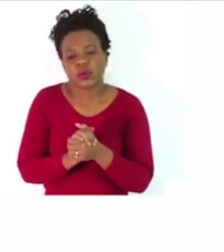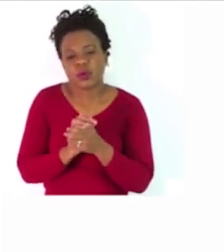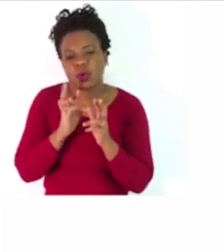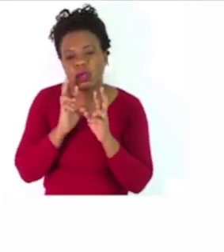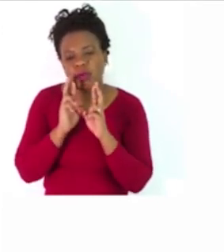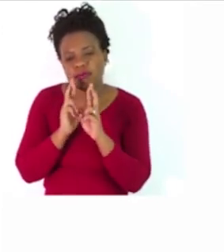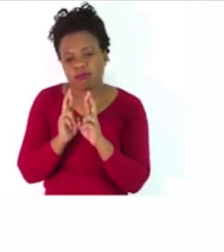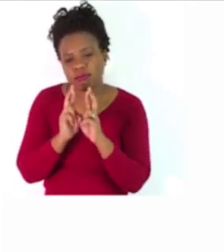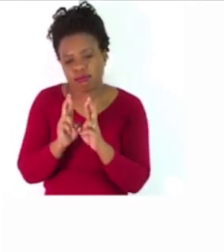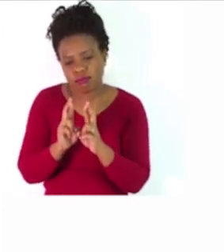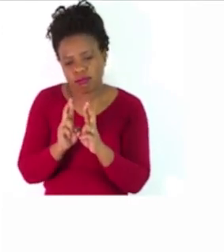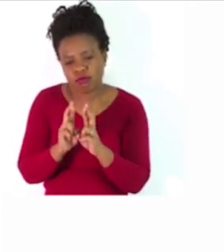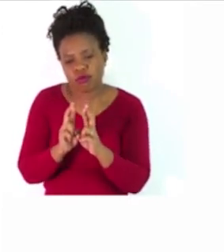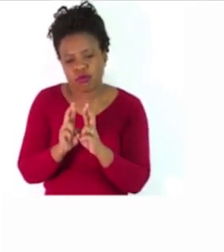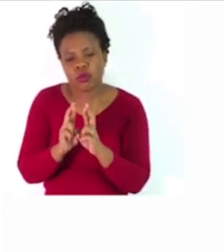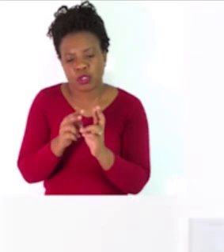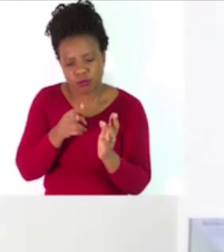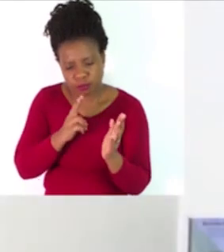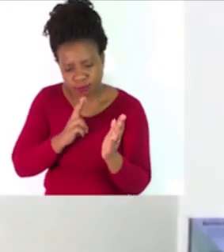completion of the questions.